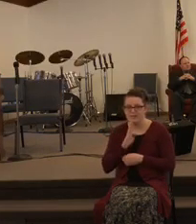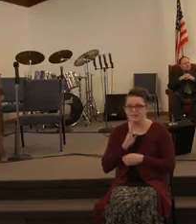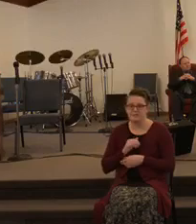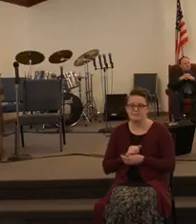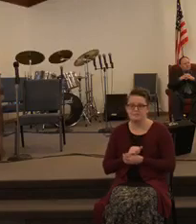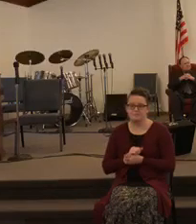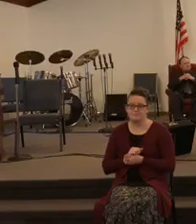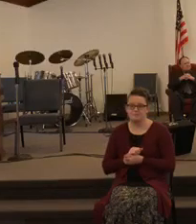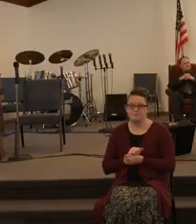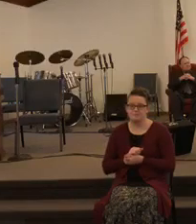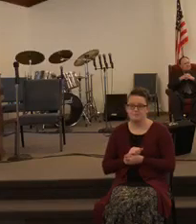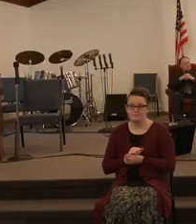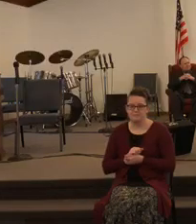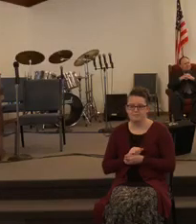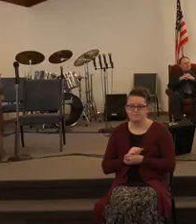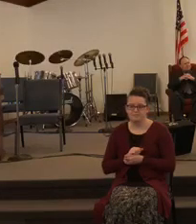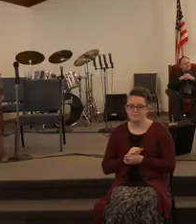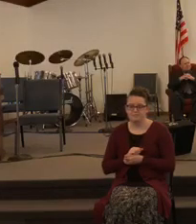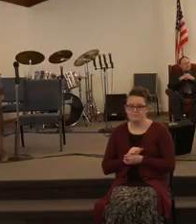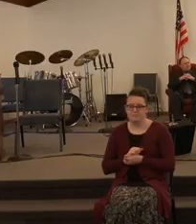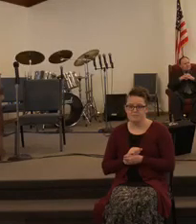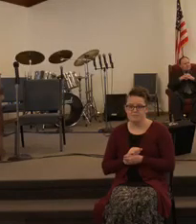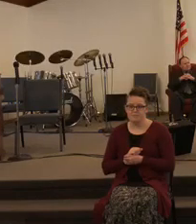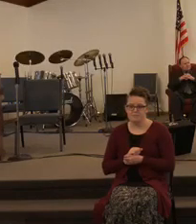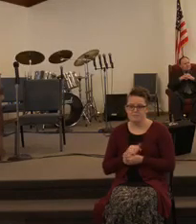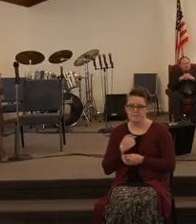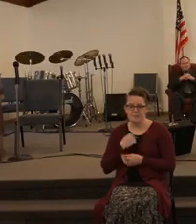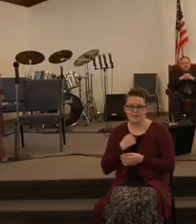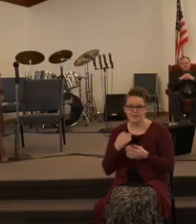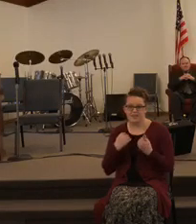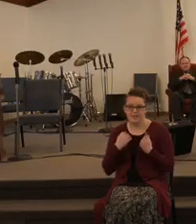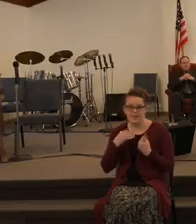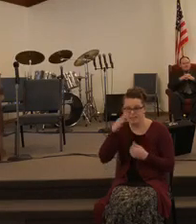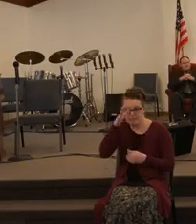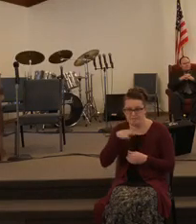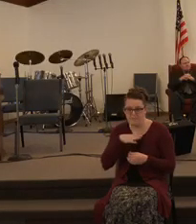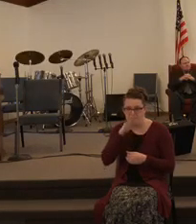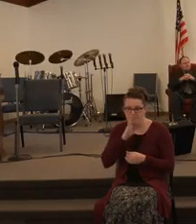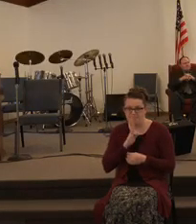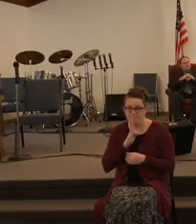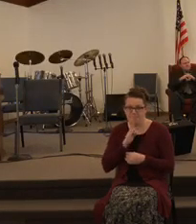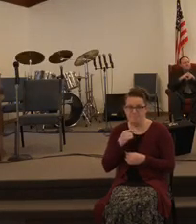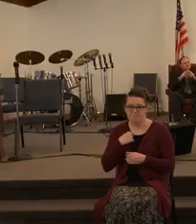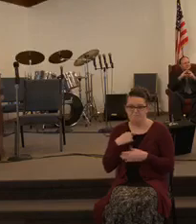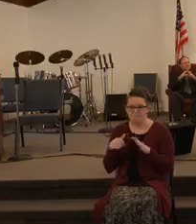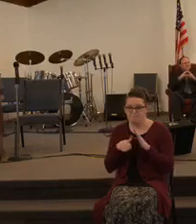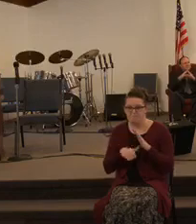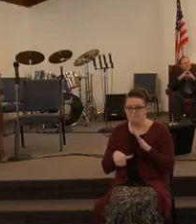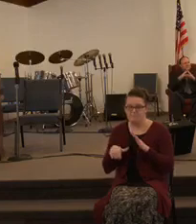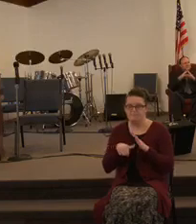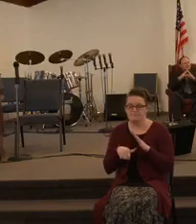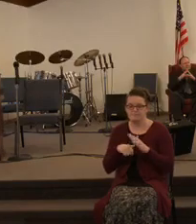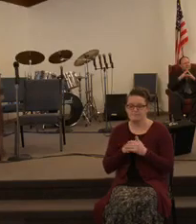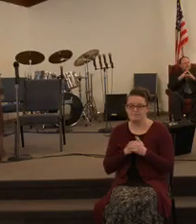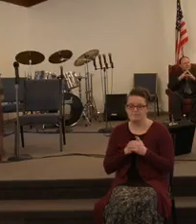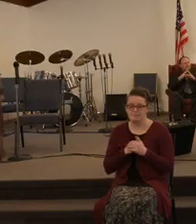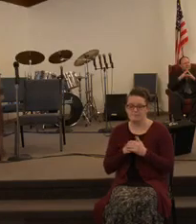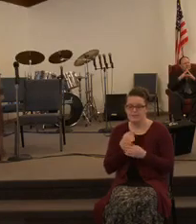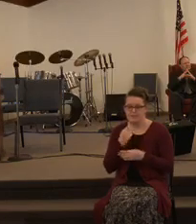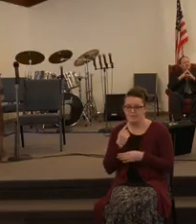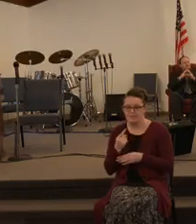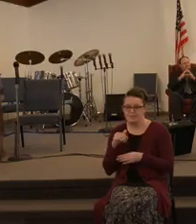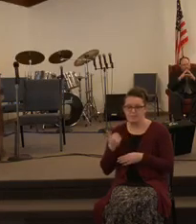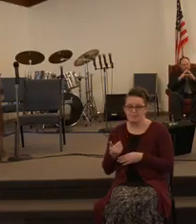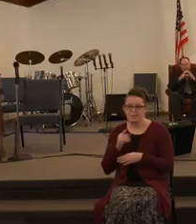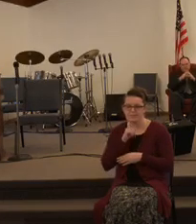I had men of God that I sat under that told me